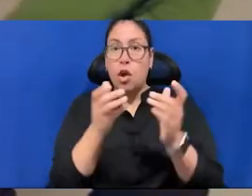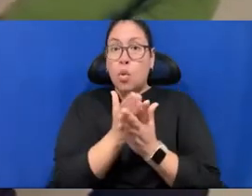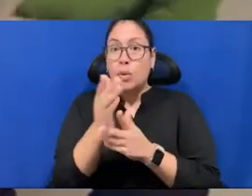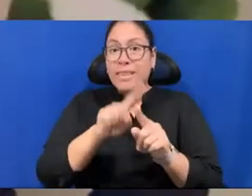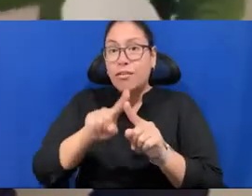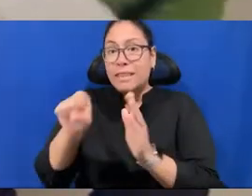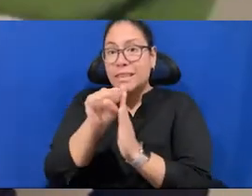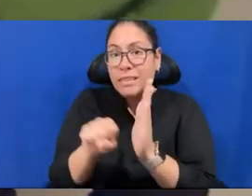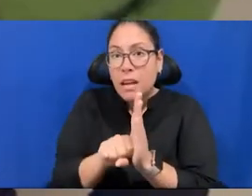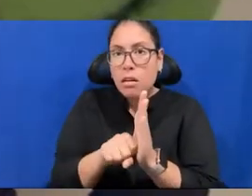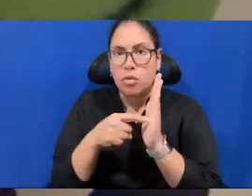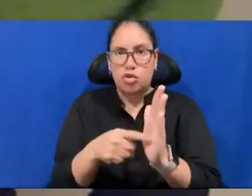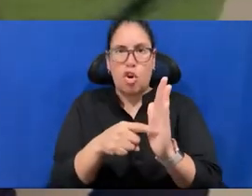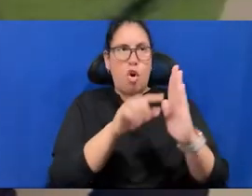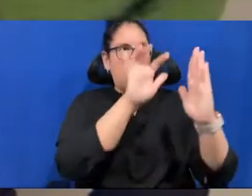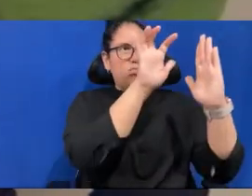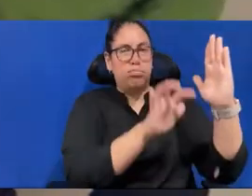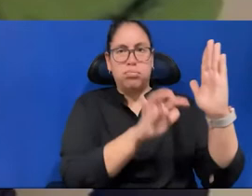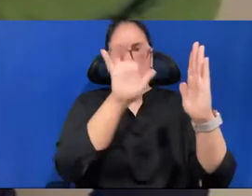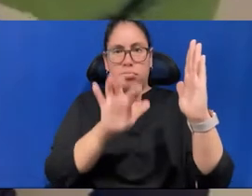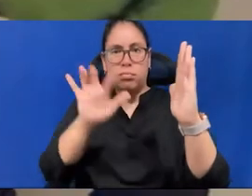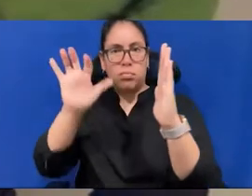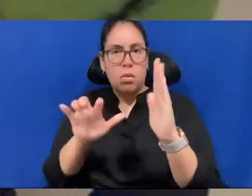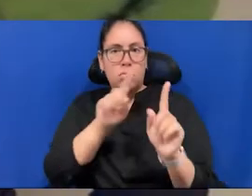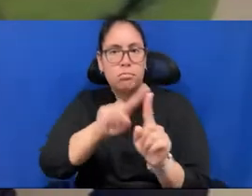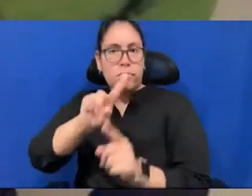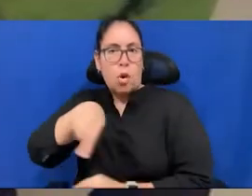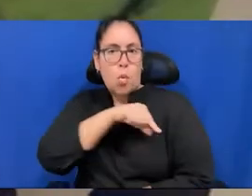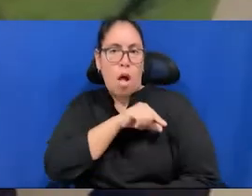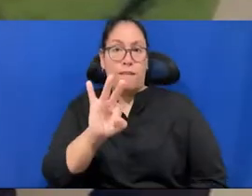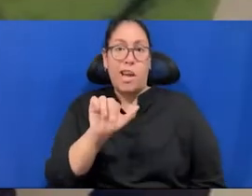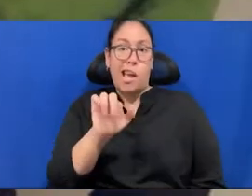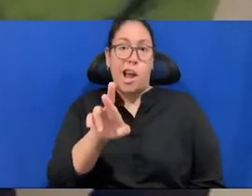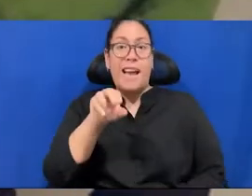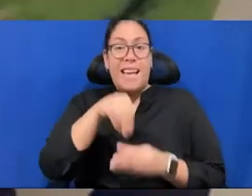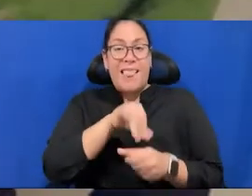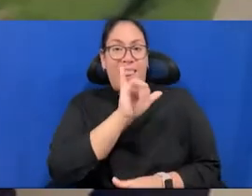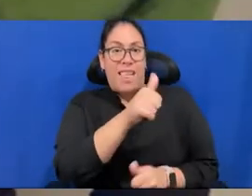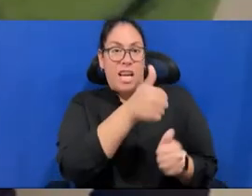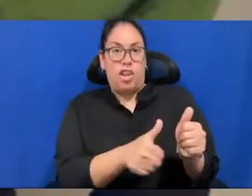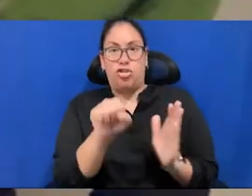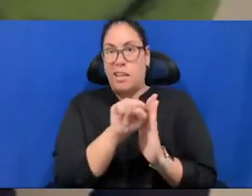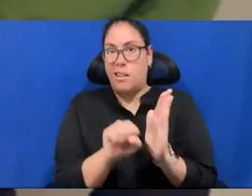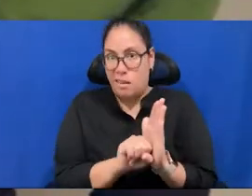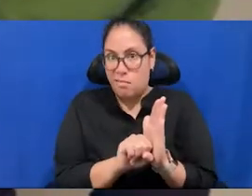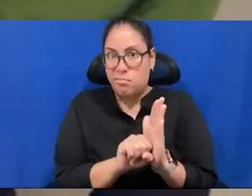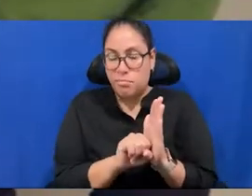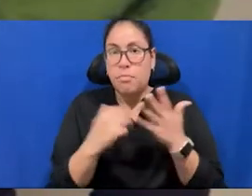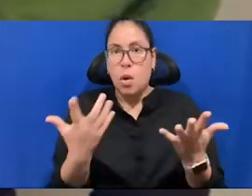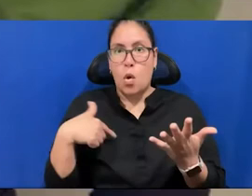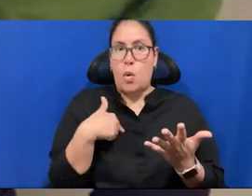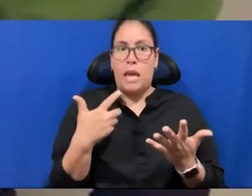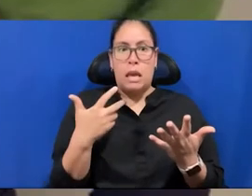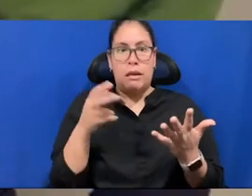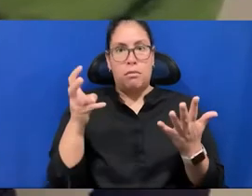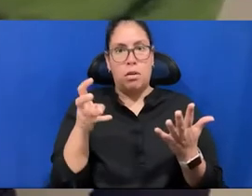different, uh, air qualities of that particular state. And it's incorrect. We have kind of written what which each state is. And it's